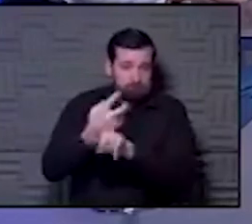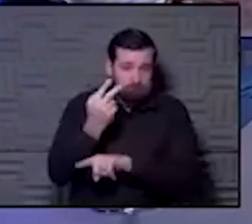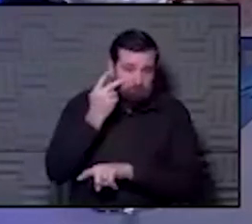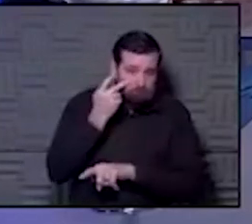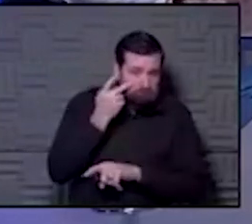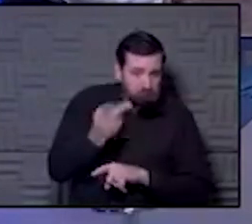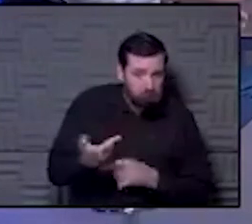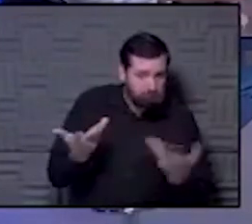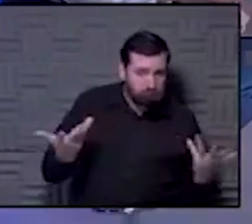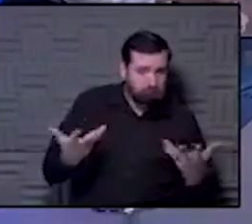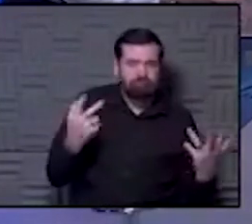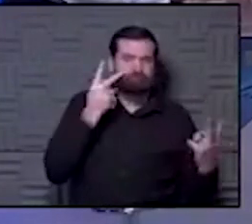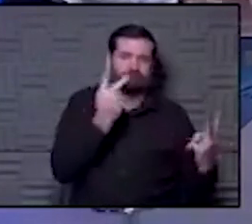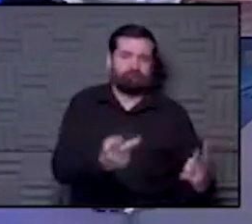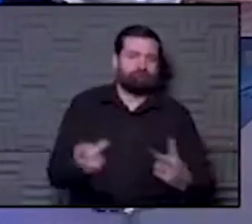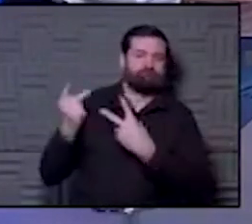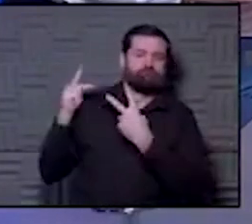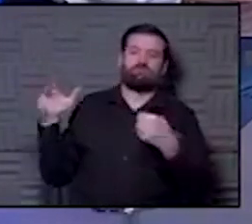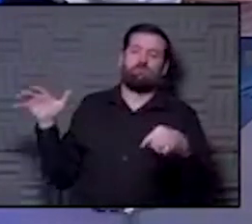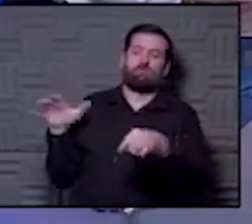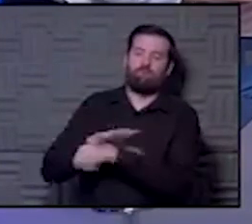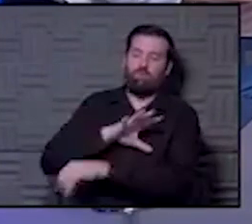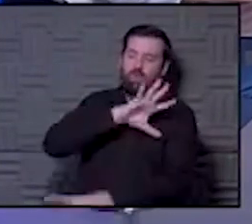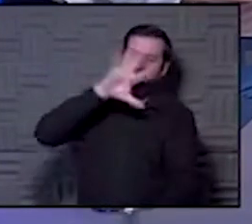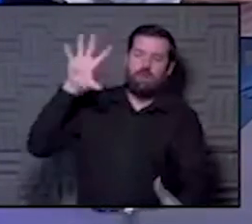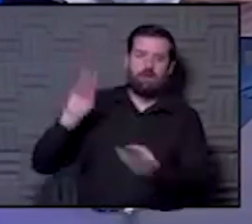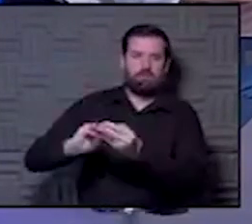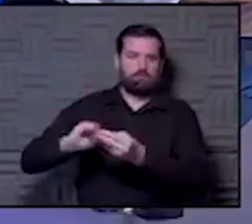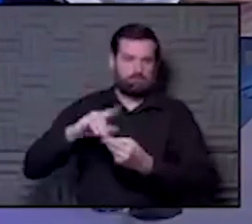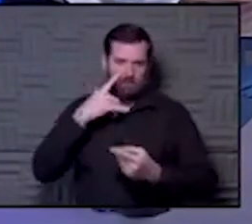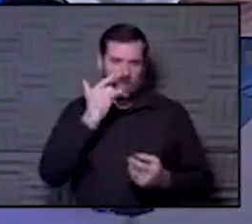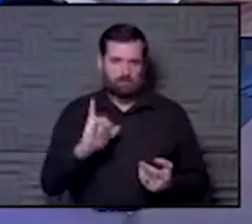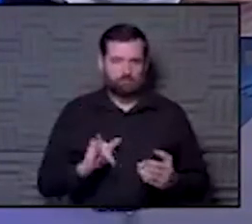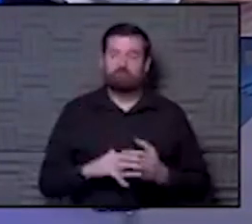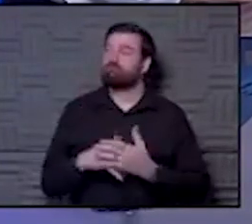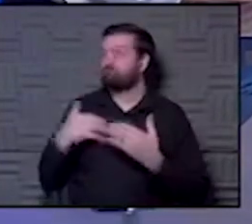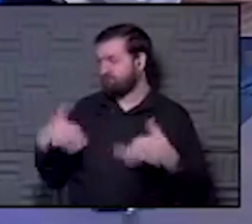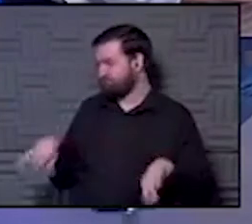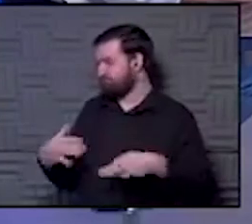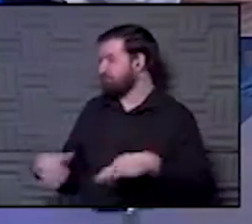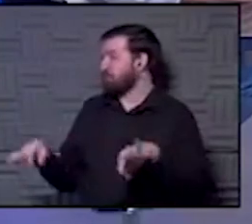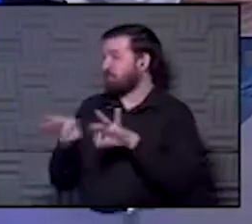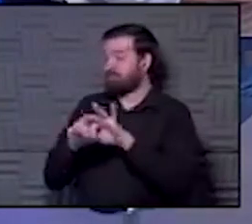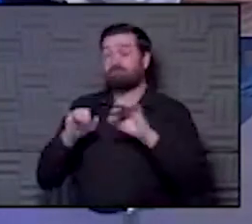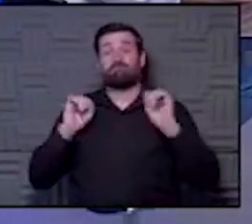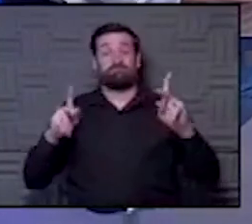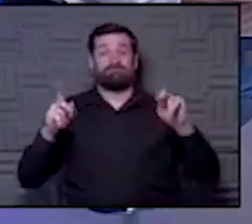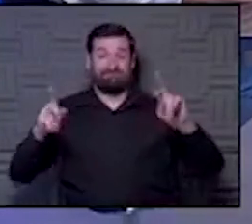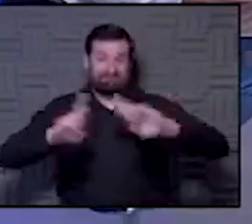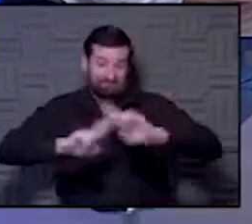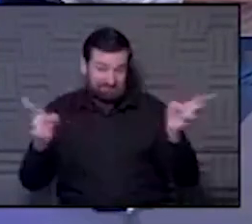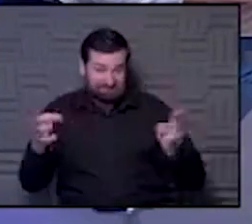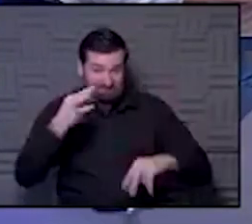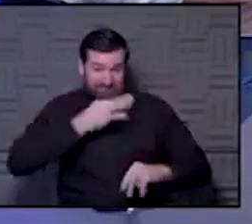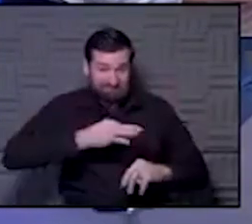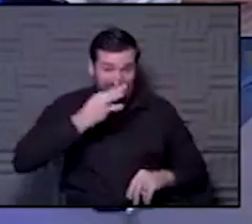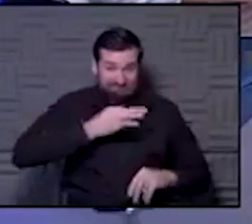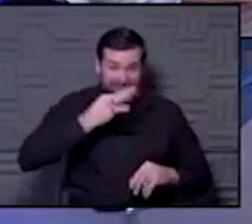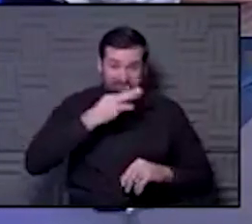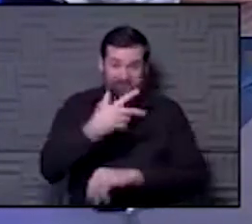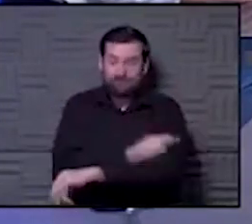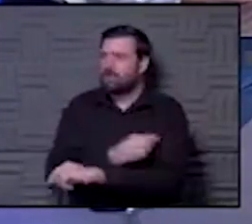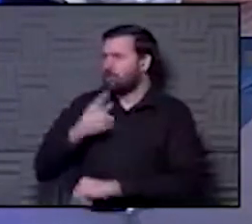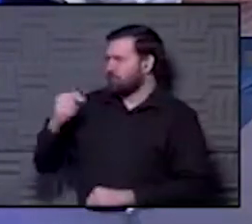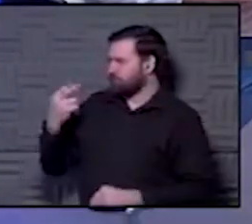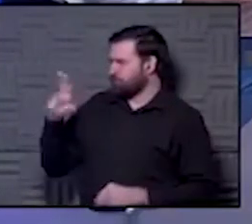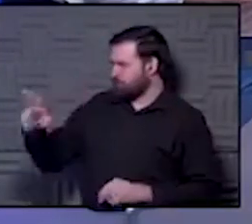back retrospectively on what the full impact of that was. Yeah, so important. Okay, well, here we go. I'm about ready to get my shot here in the air. Now, too, I do have a